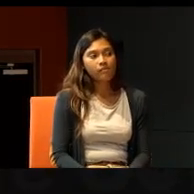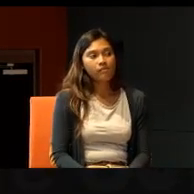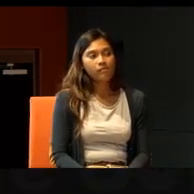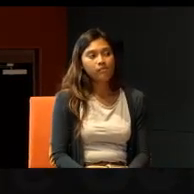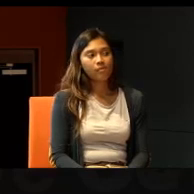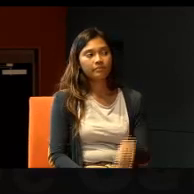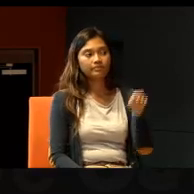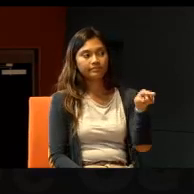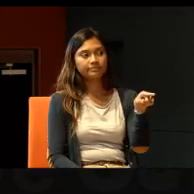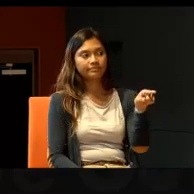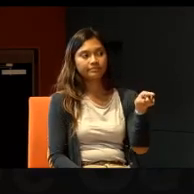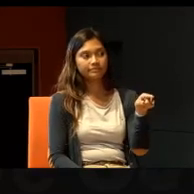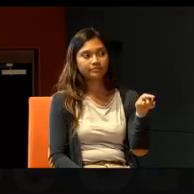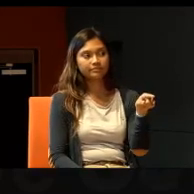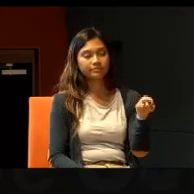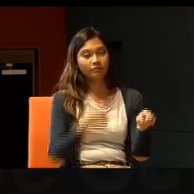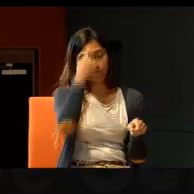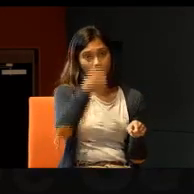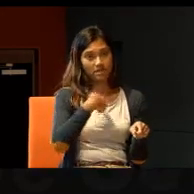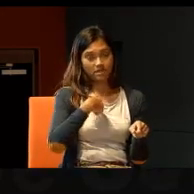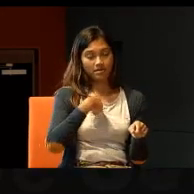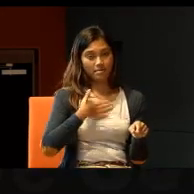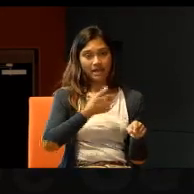I was a special education teacher, before.